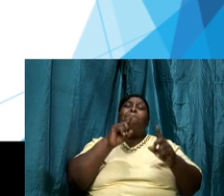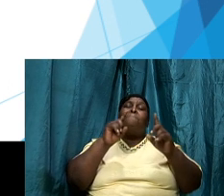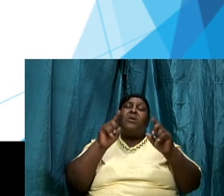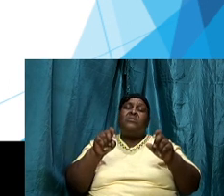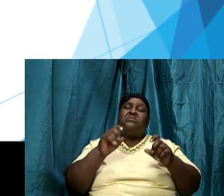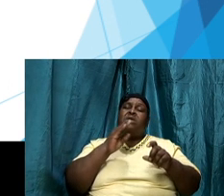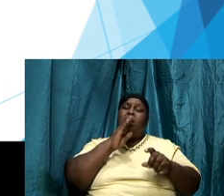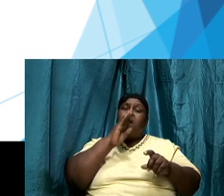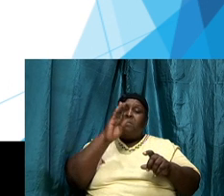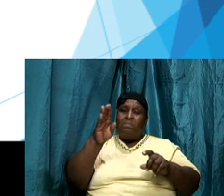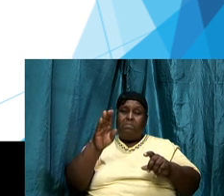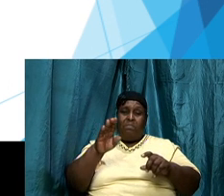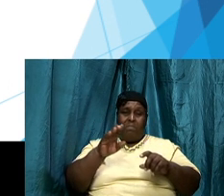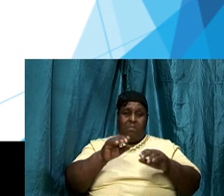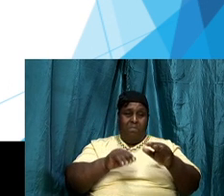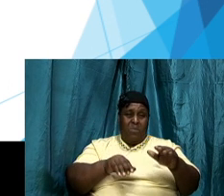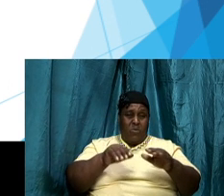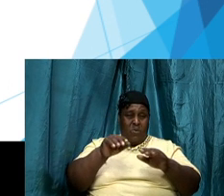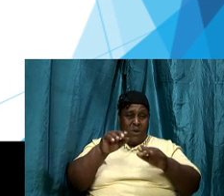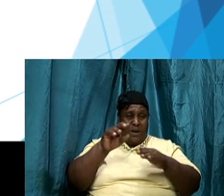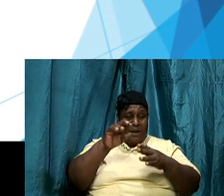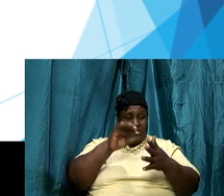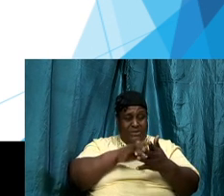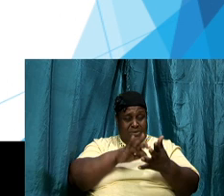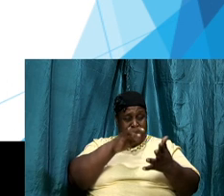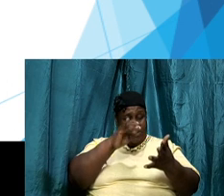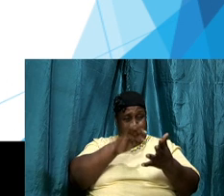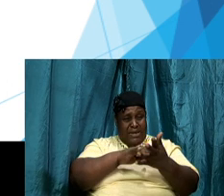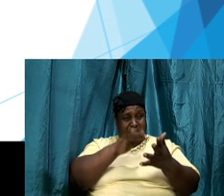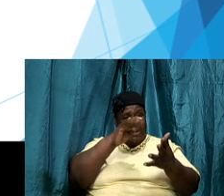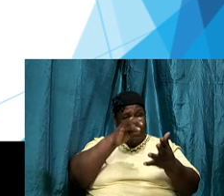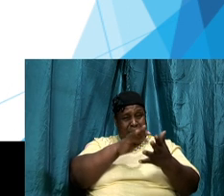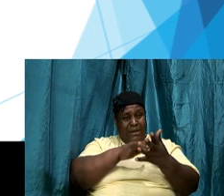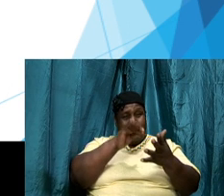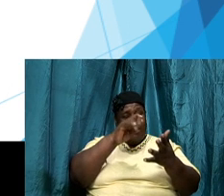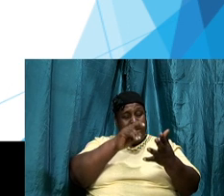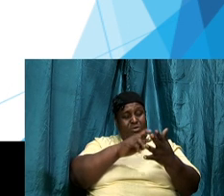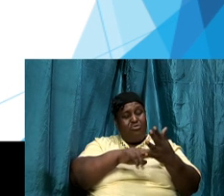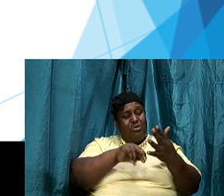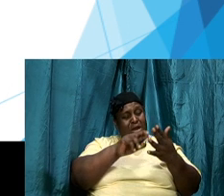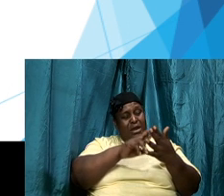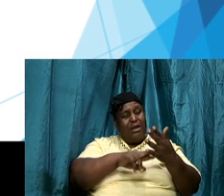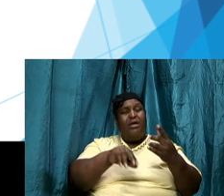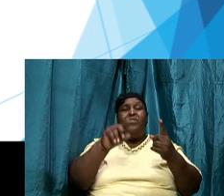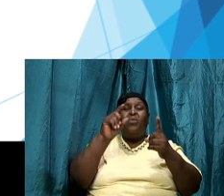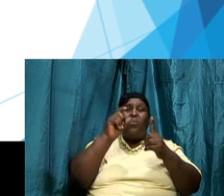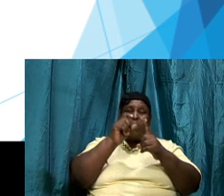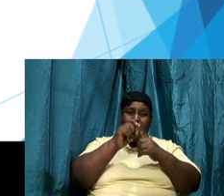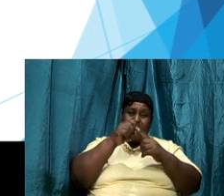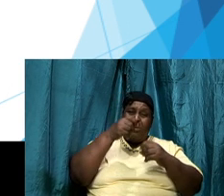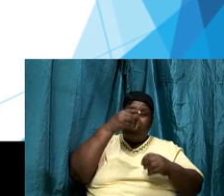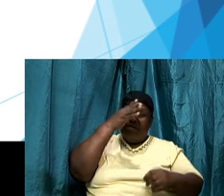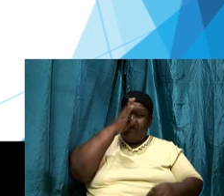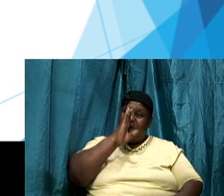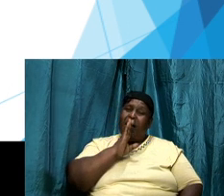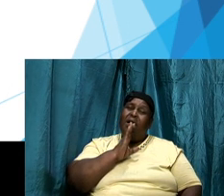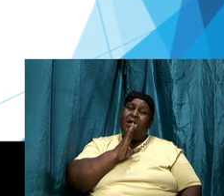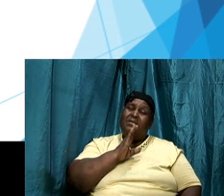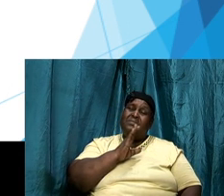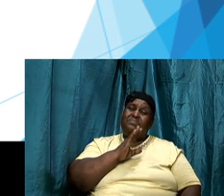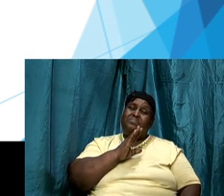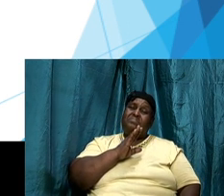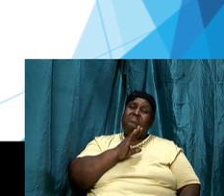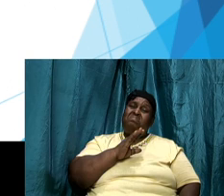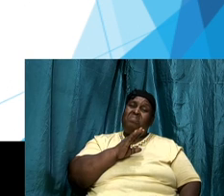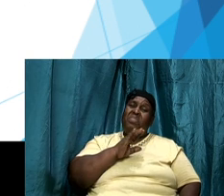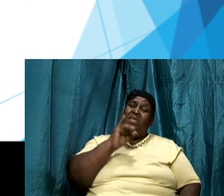in the word that is the essence of the series that